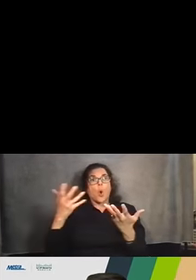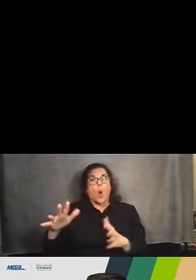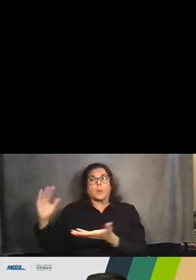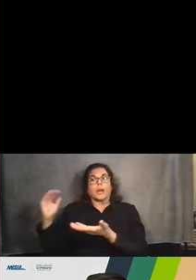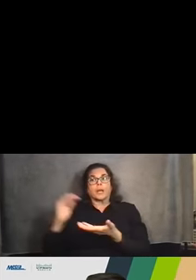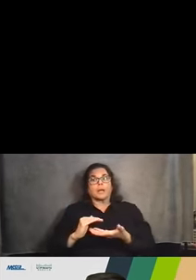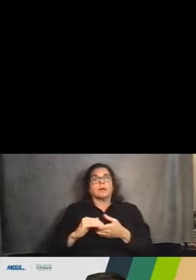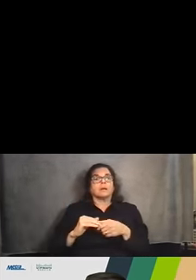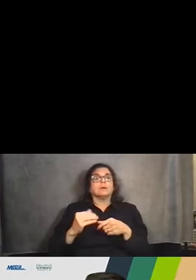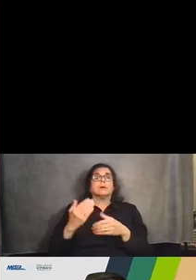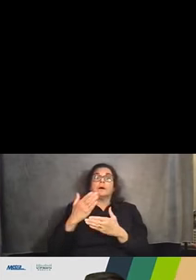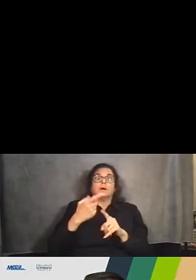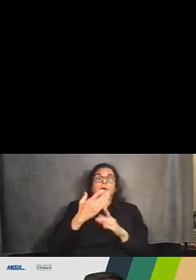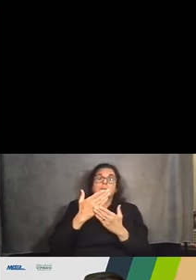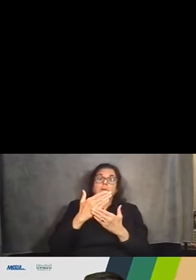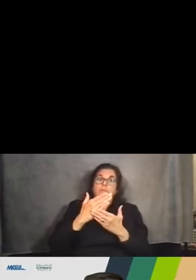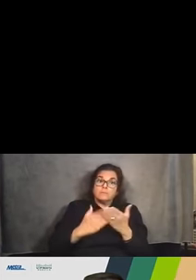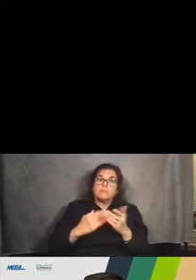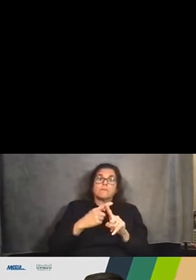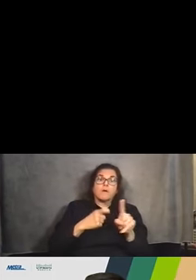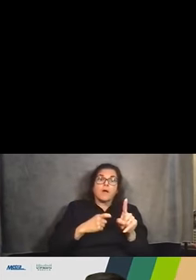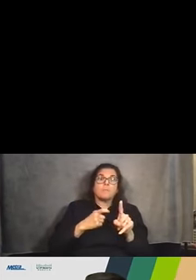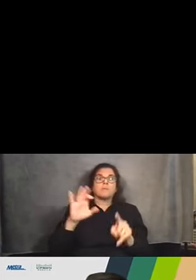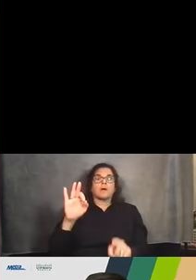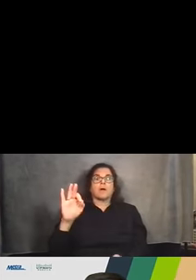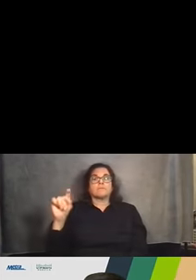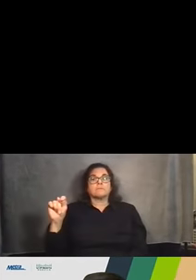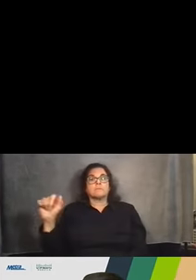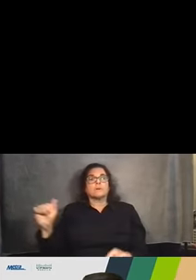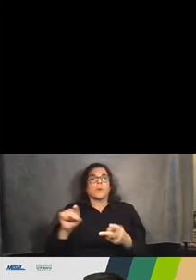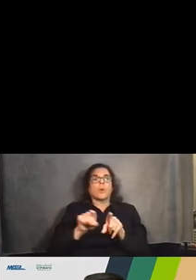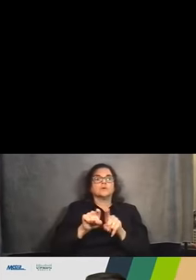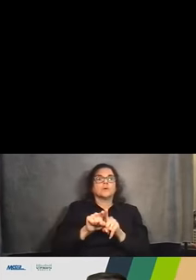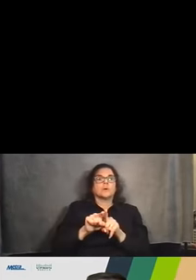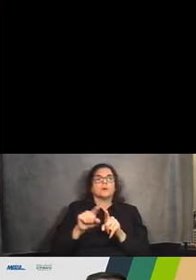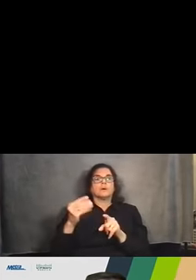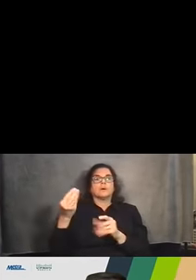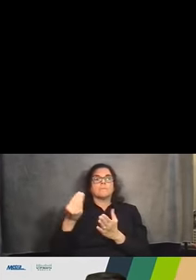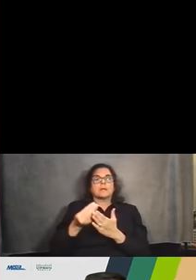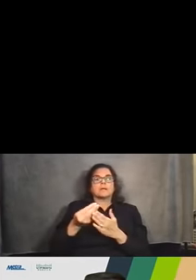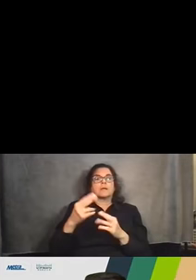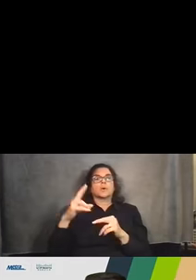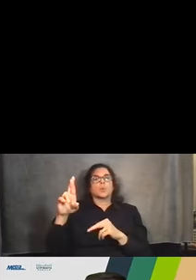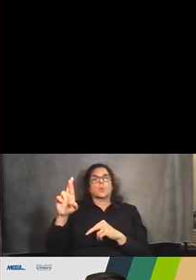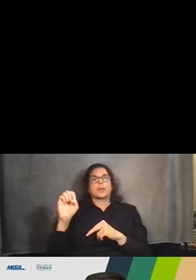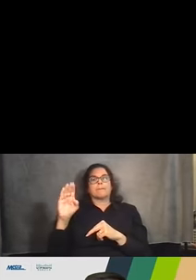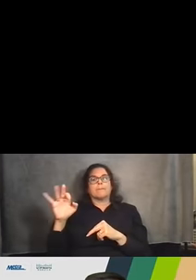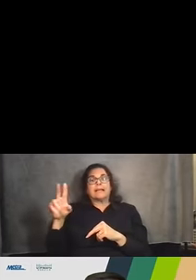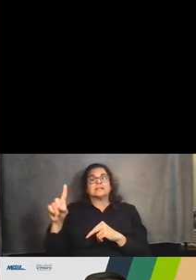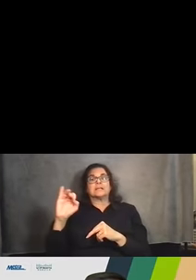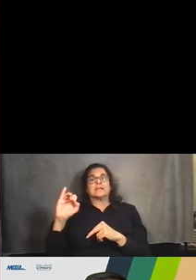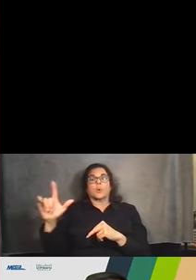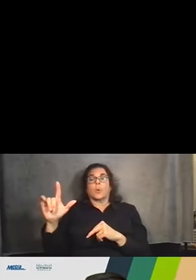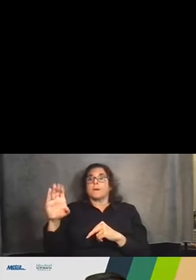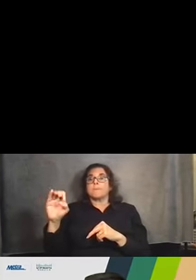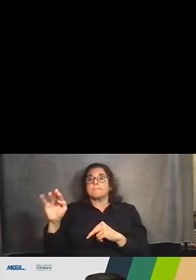Administration, as well as the Rebuild Illinois Bond Funds. METRA continues to pursue additional funding to support this